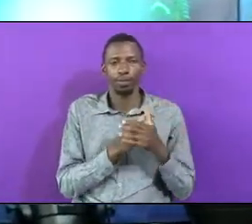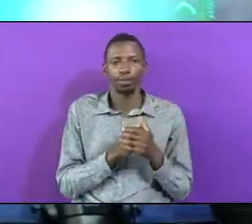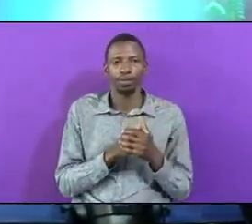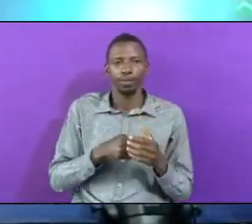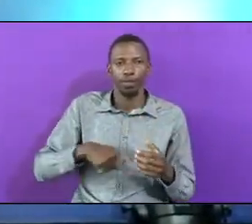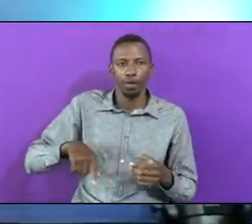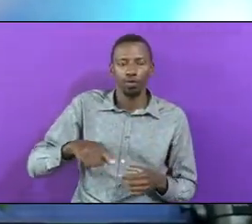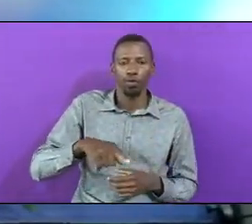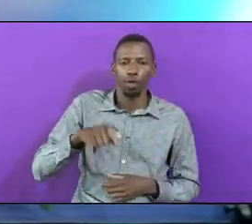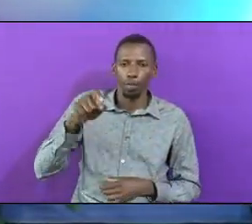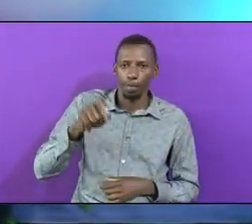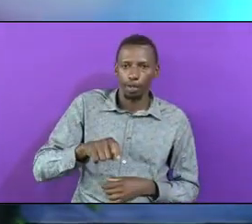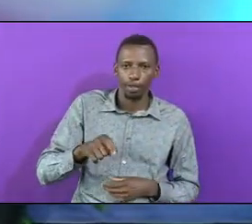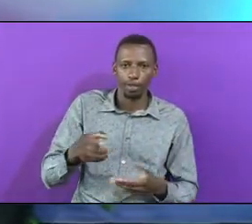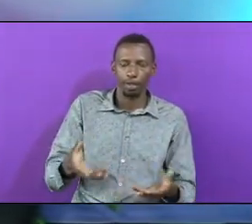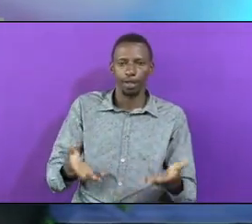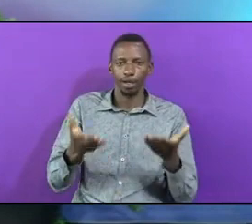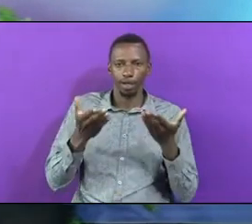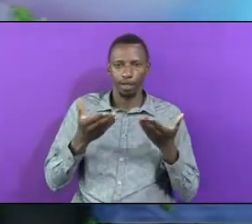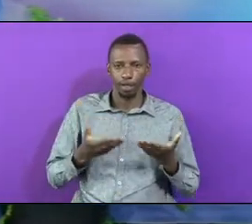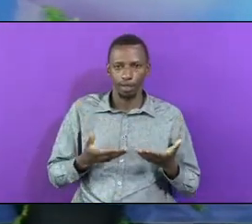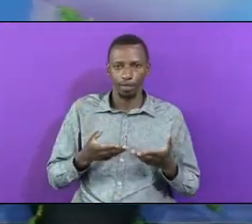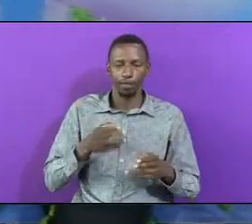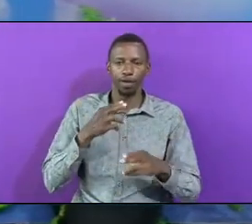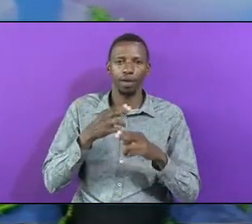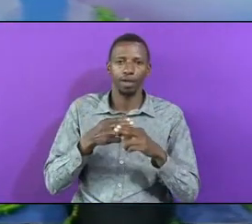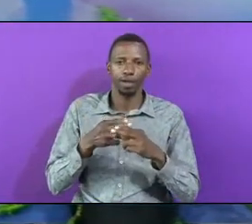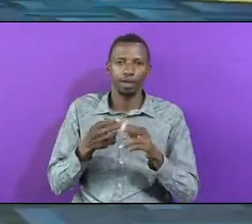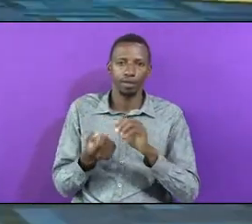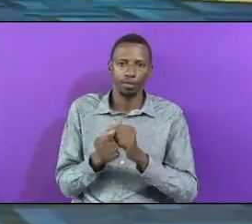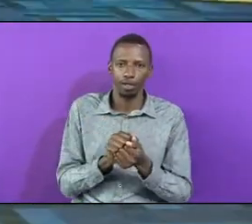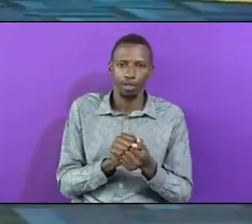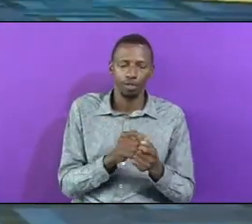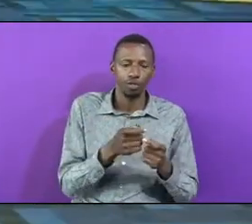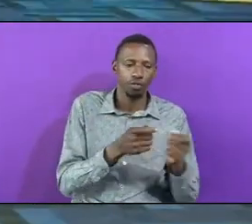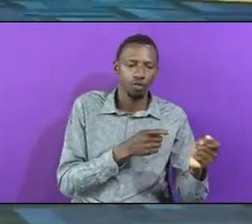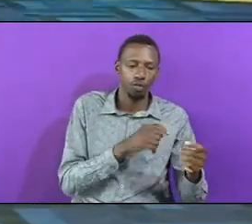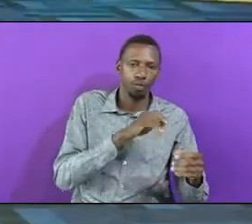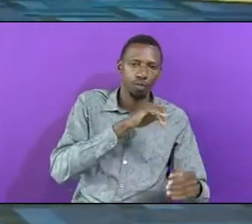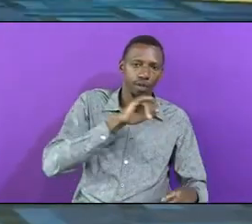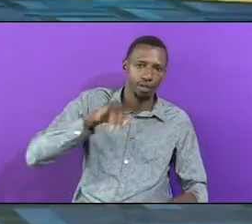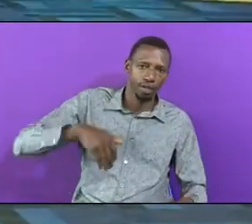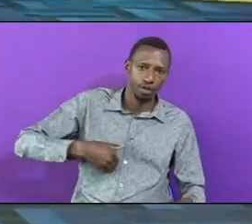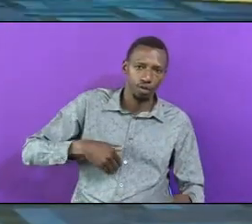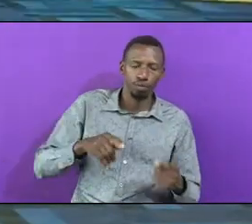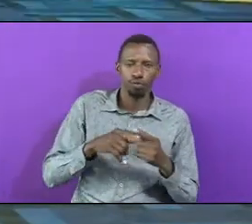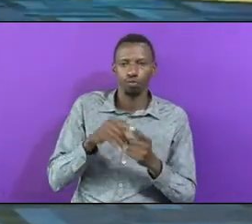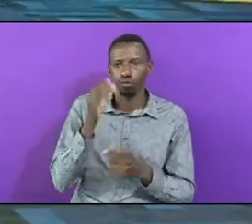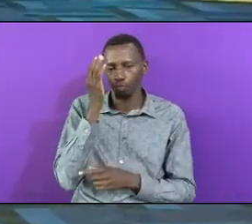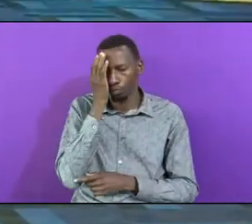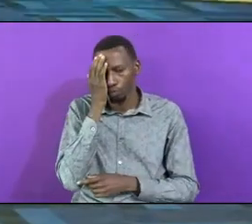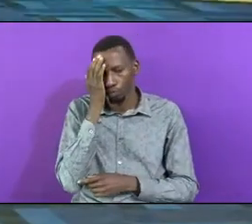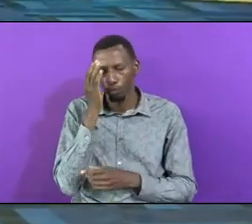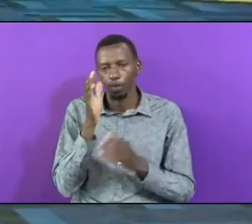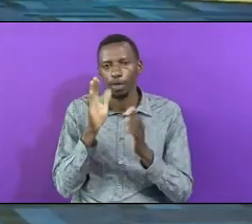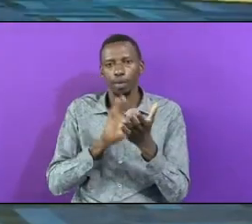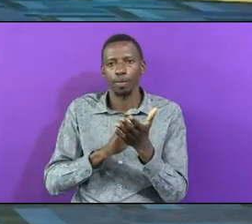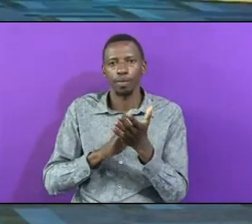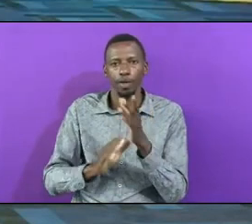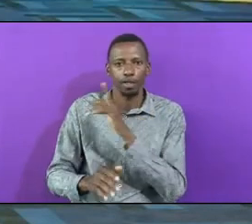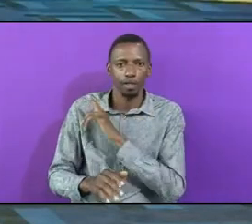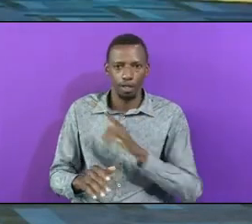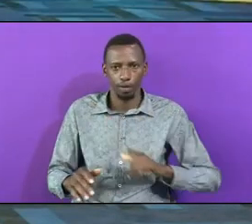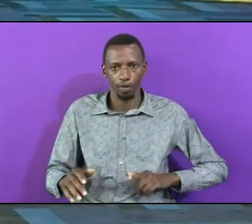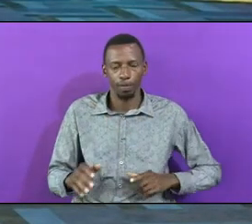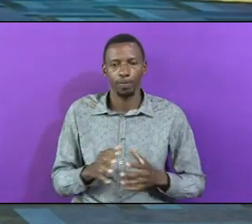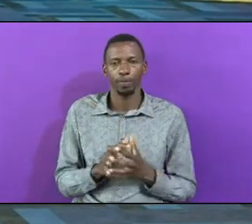We Must Receive A Name Change From Jacobo To Israel Praise The Lord